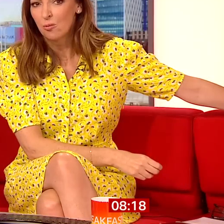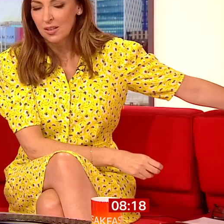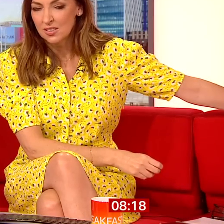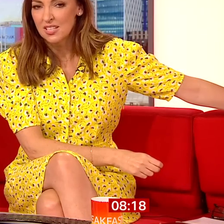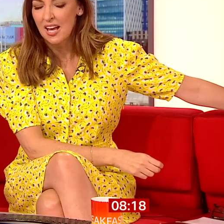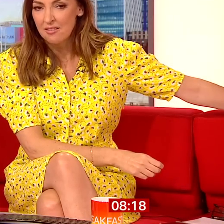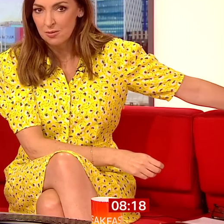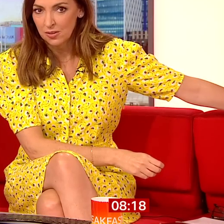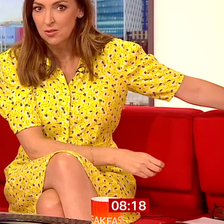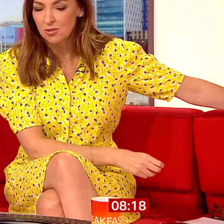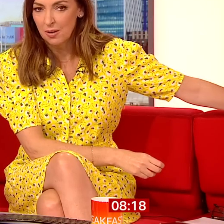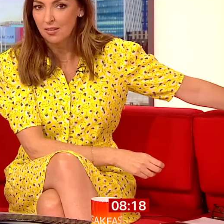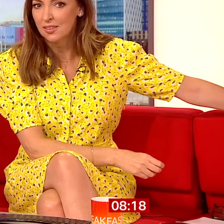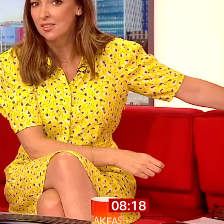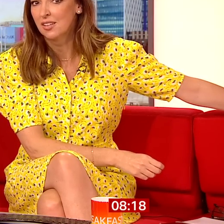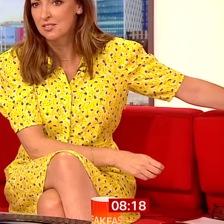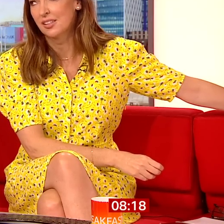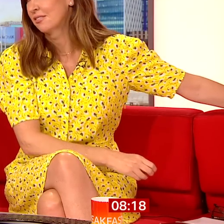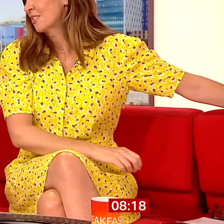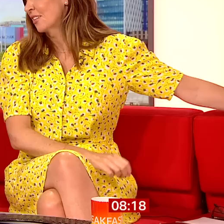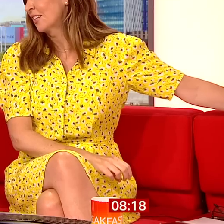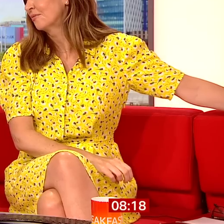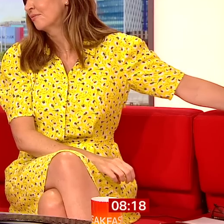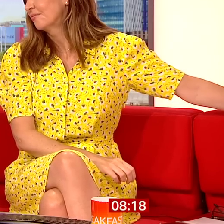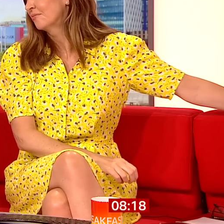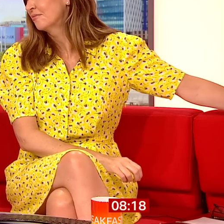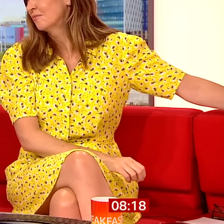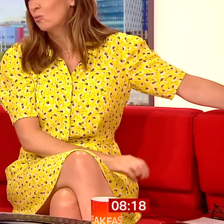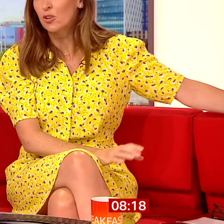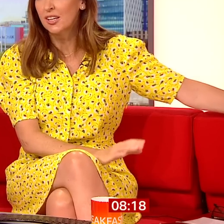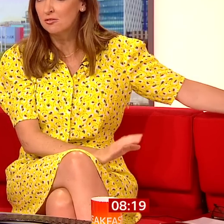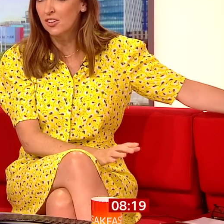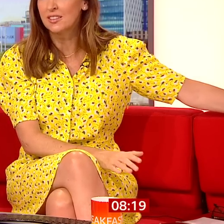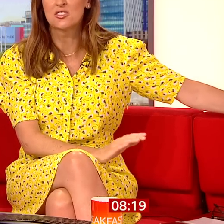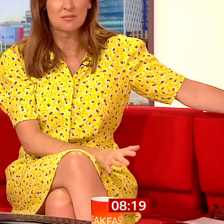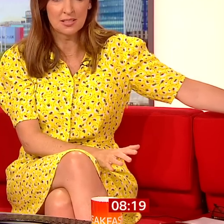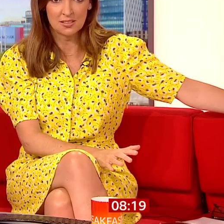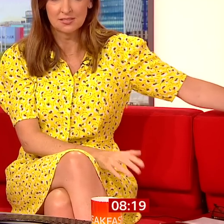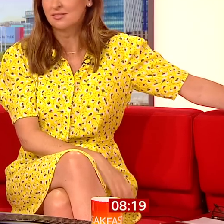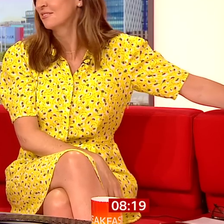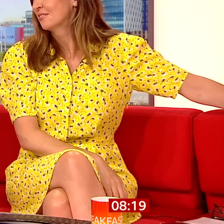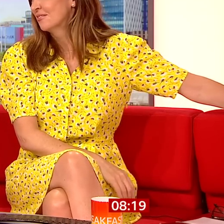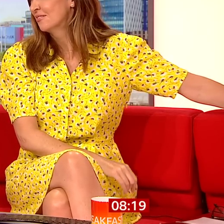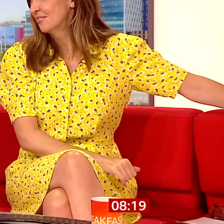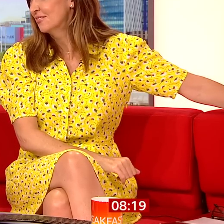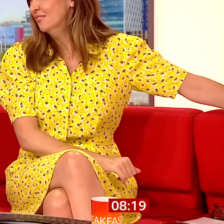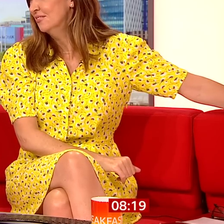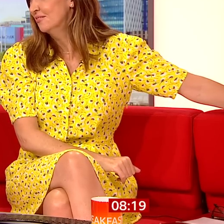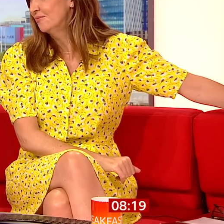And well done to everyone who took part in the race for life yesterday. Absolutely. Walking, running, doesn't matter. However, wherever, well